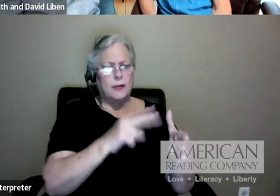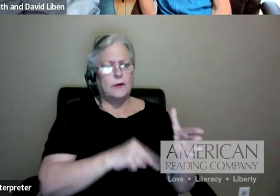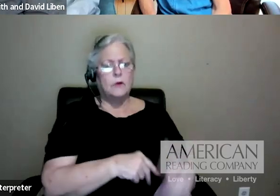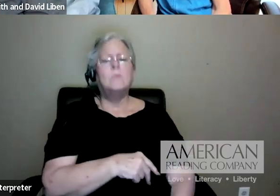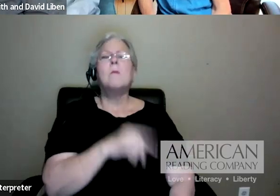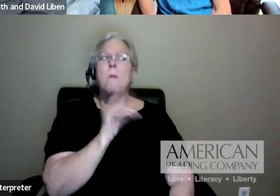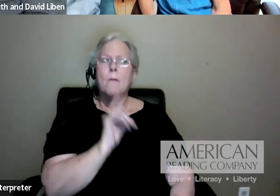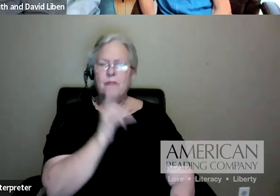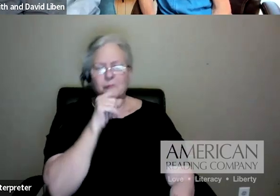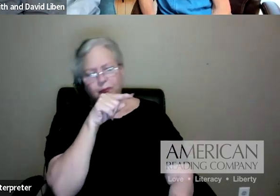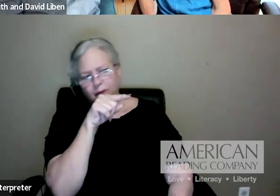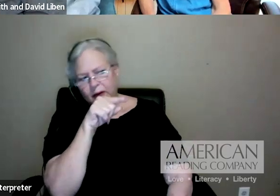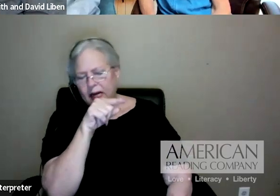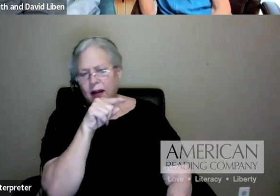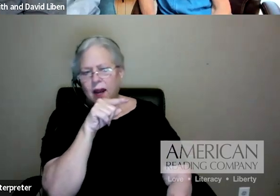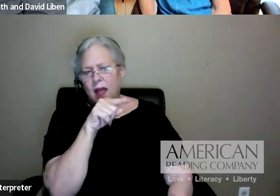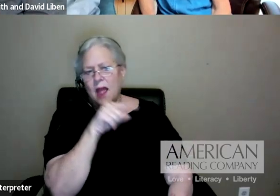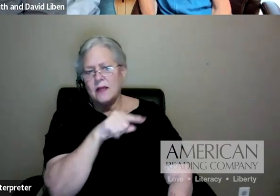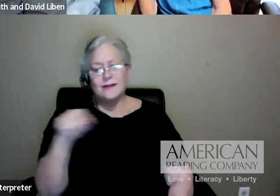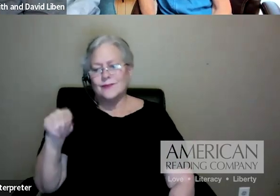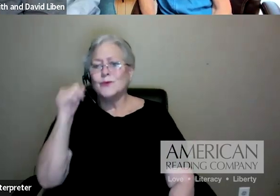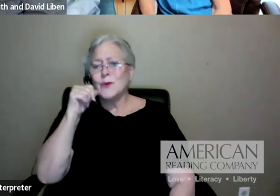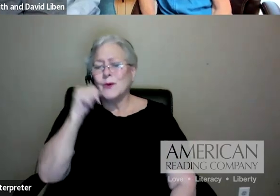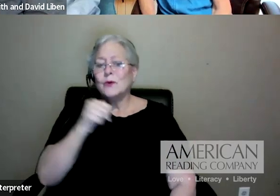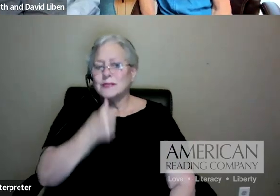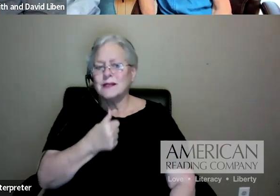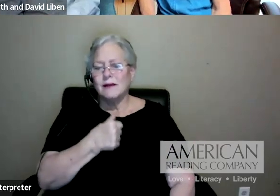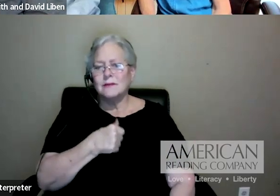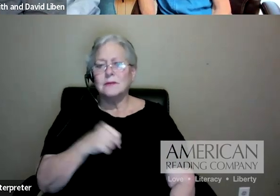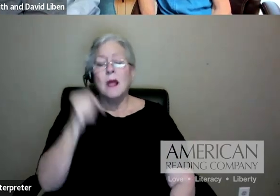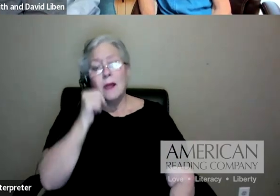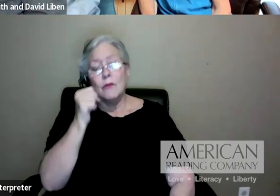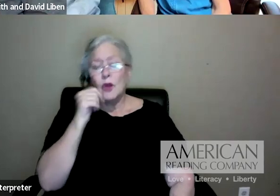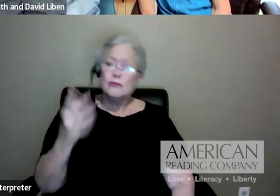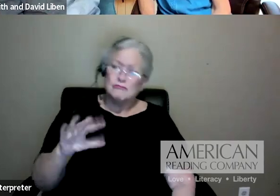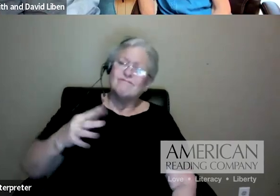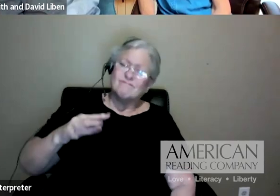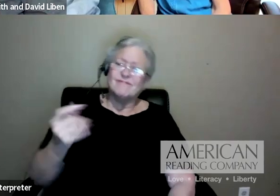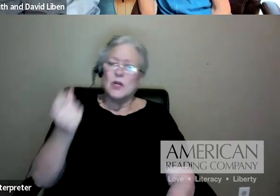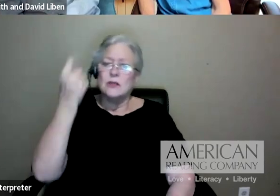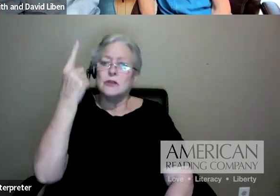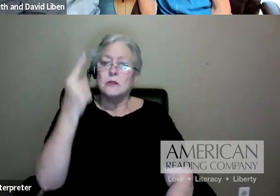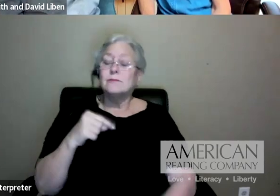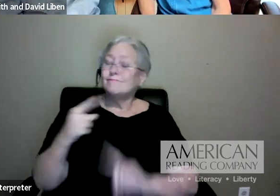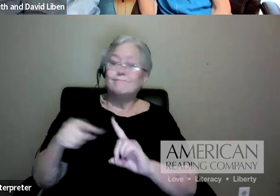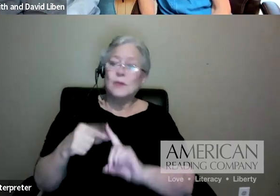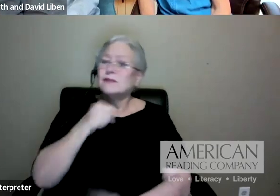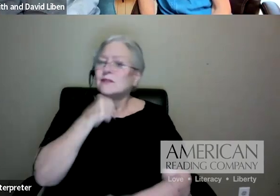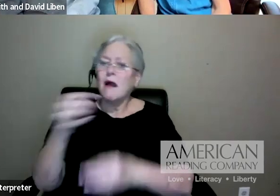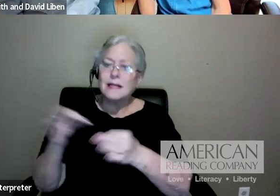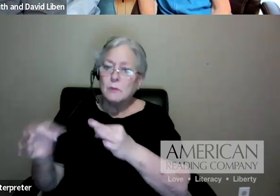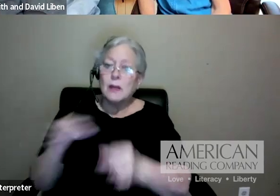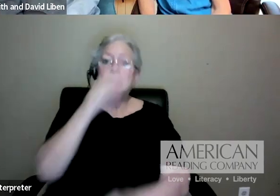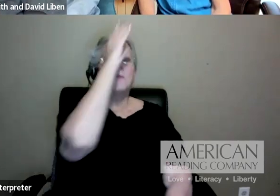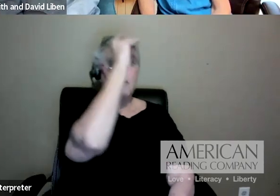some questions about the lesson. And, you know, she kind of got it. And when she couldn't explain it, he picked it up clearly. And